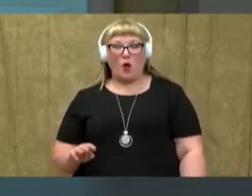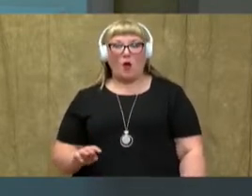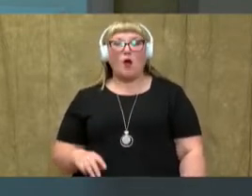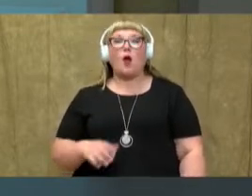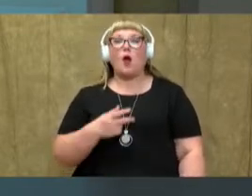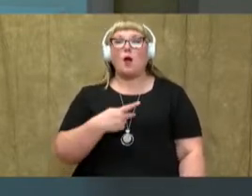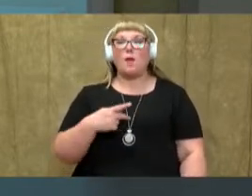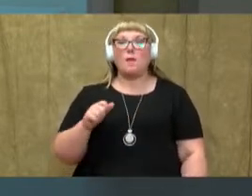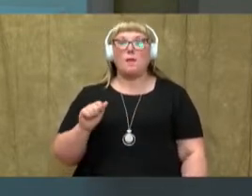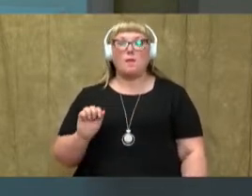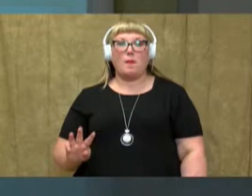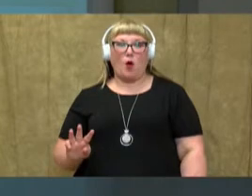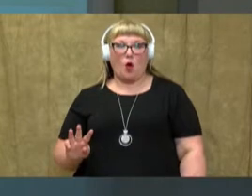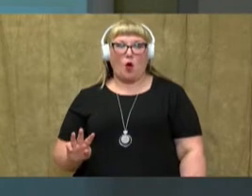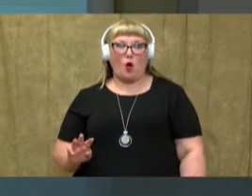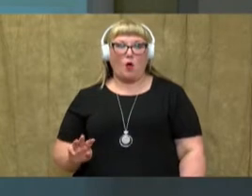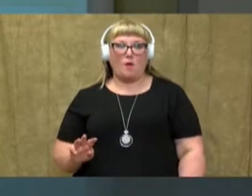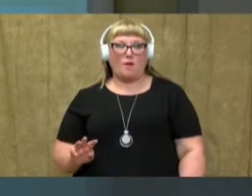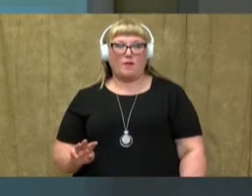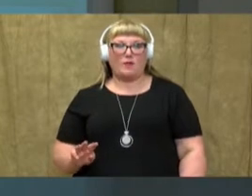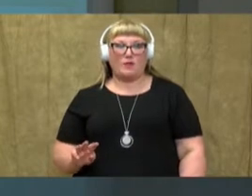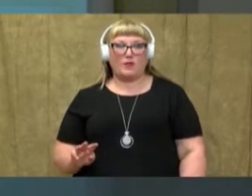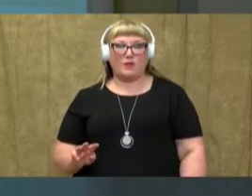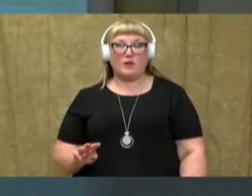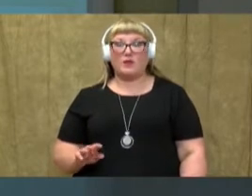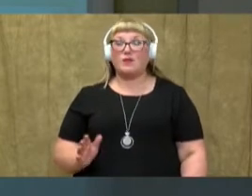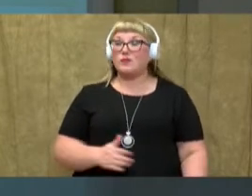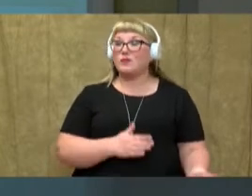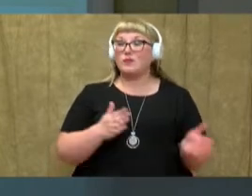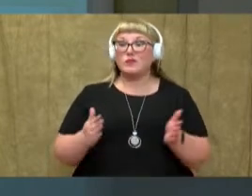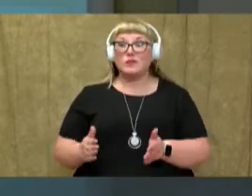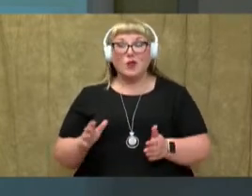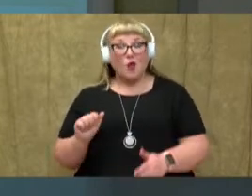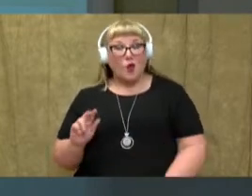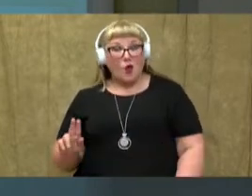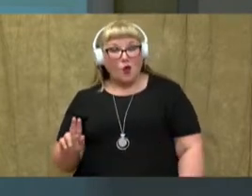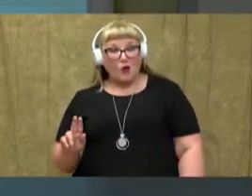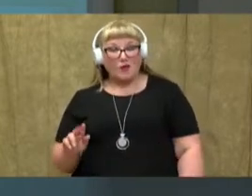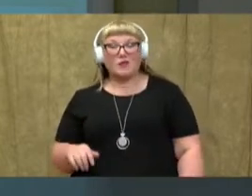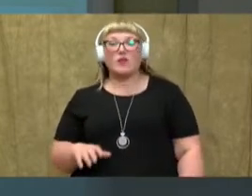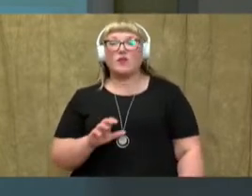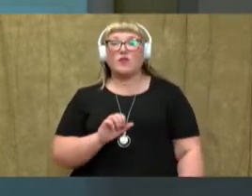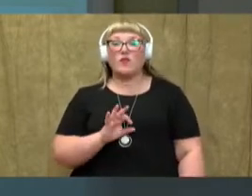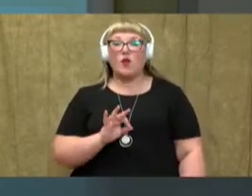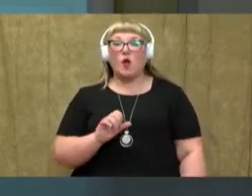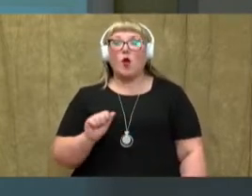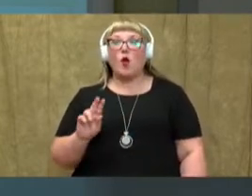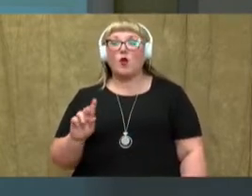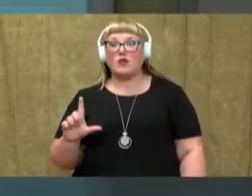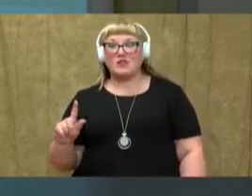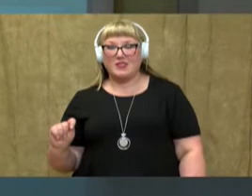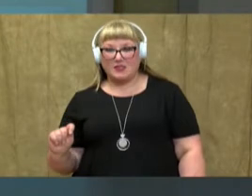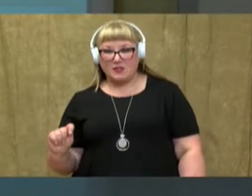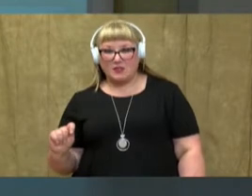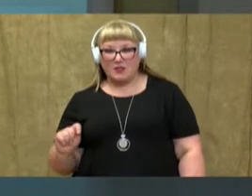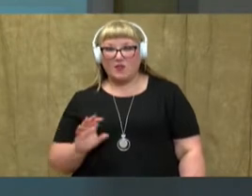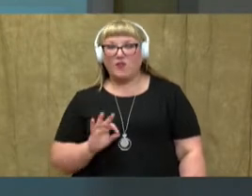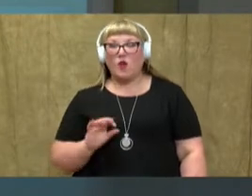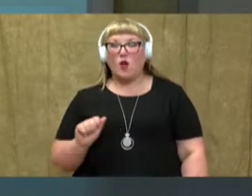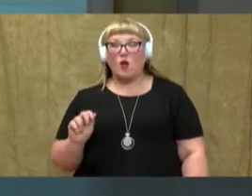-aww, paw. A-u says aww, f-aww, t